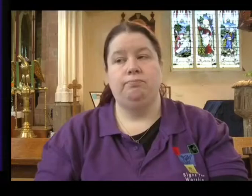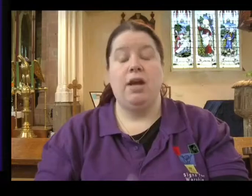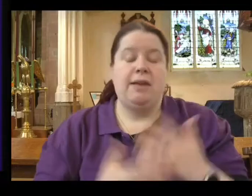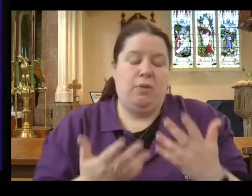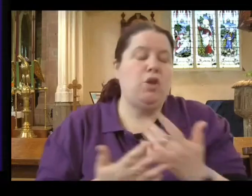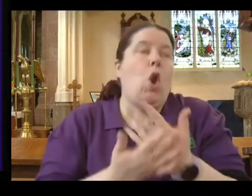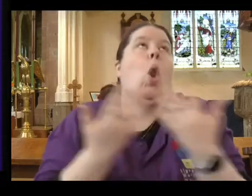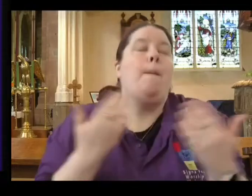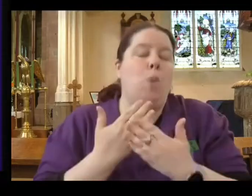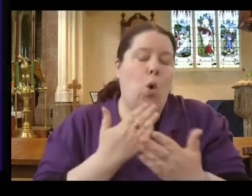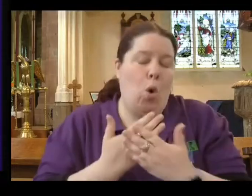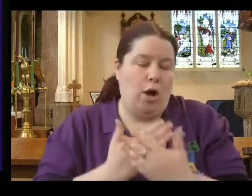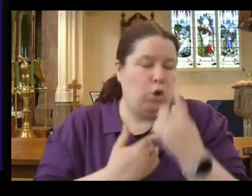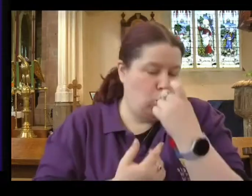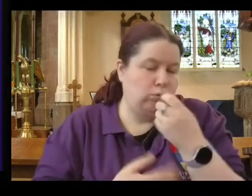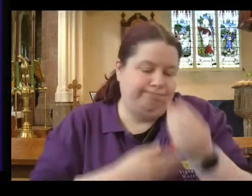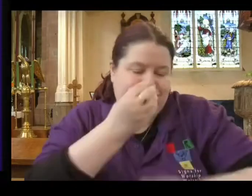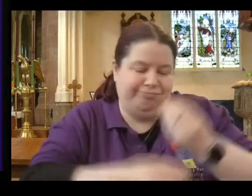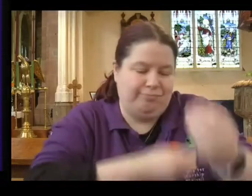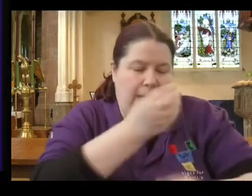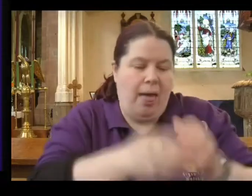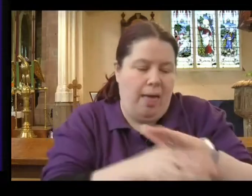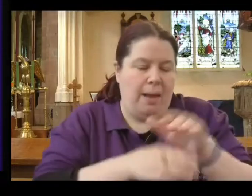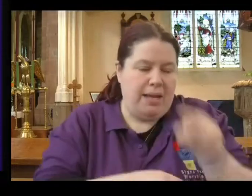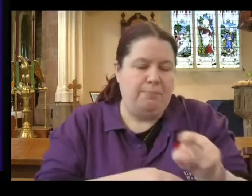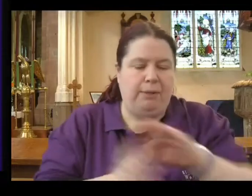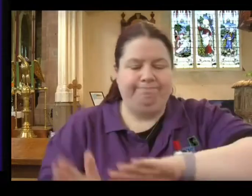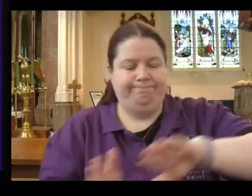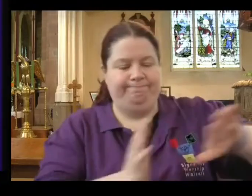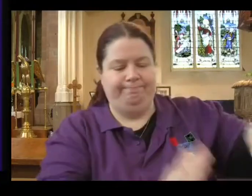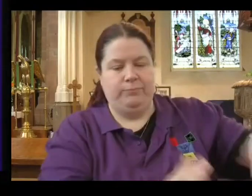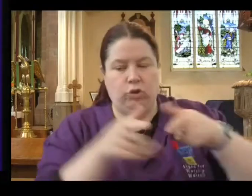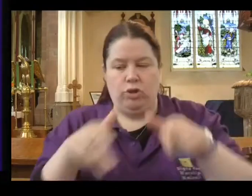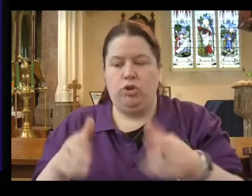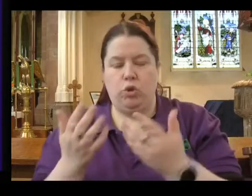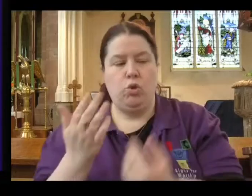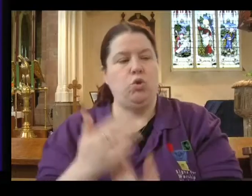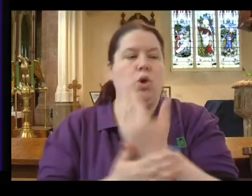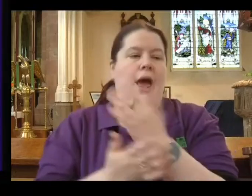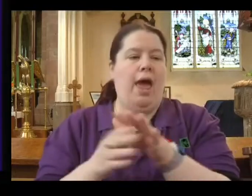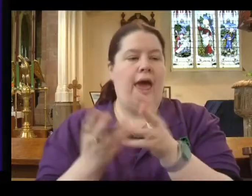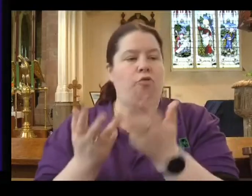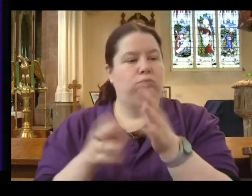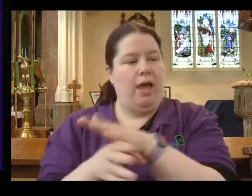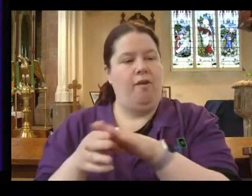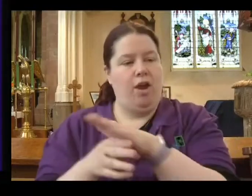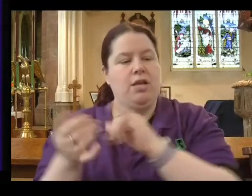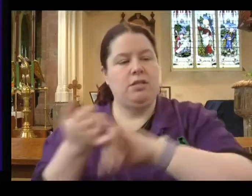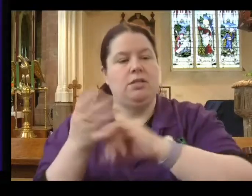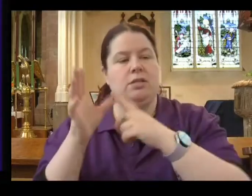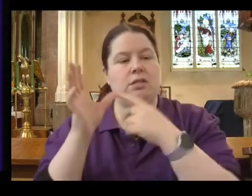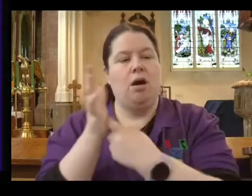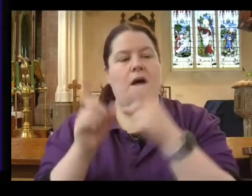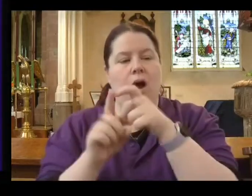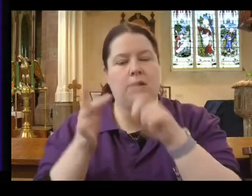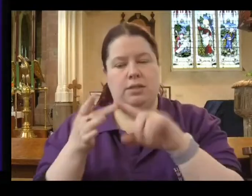about Thyatira, but I think we should move on to Sardis. Because Sardis is a little bit more complicated perhaps. Sardis was a city with an